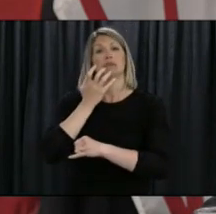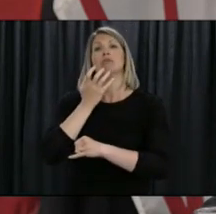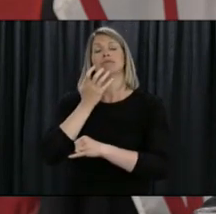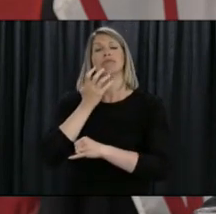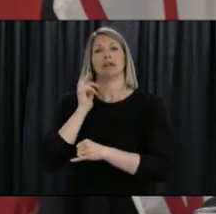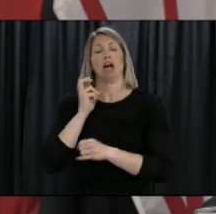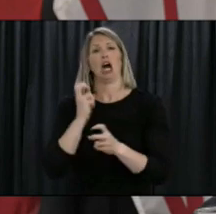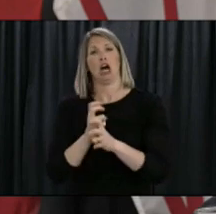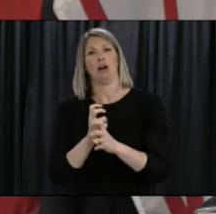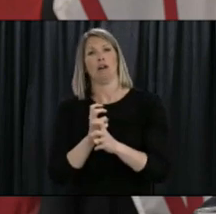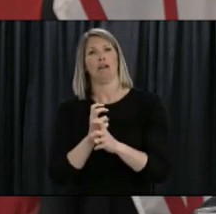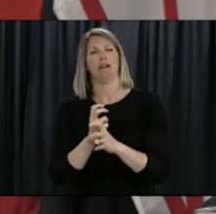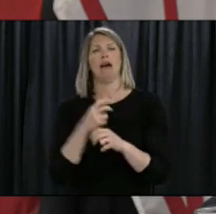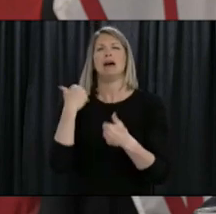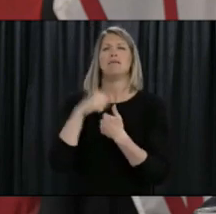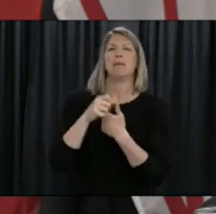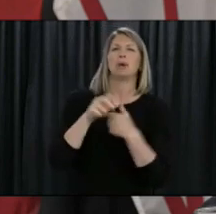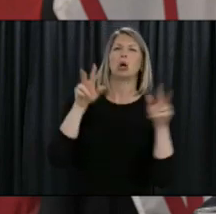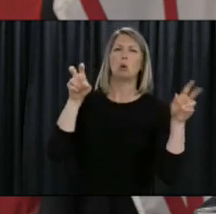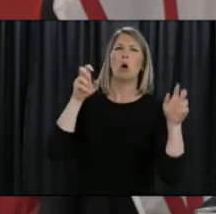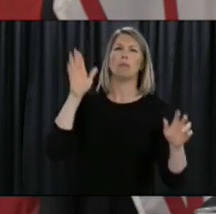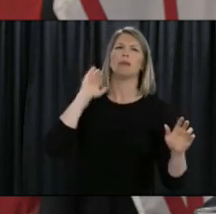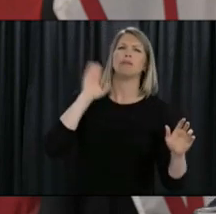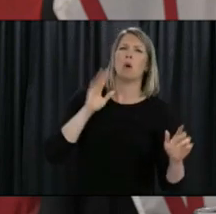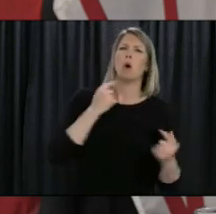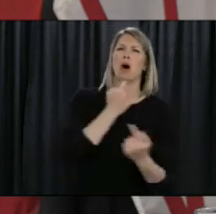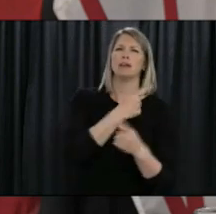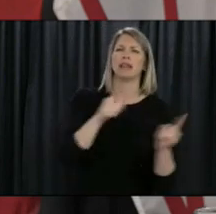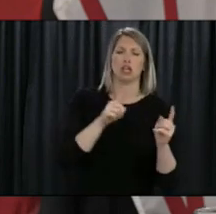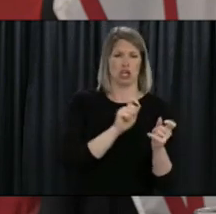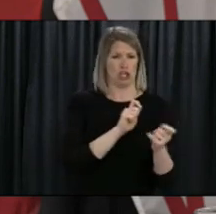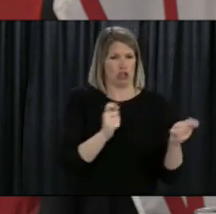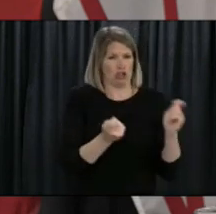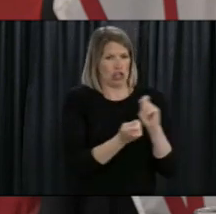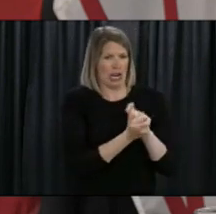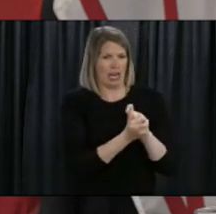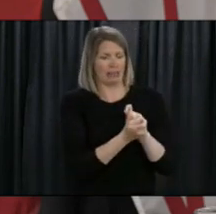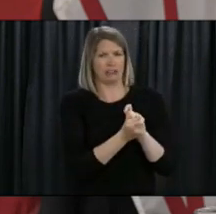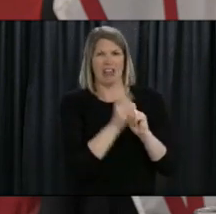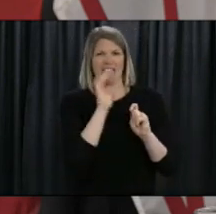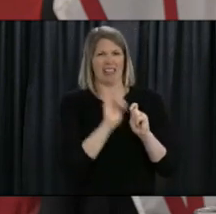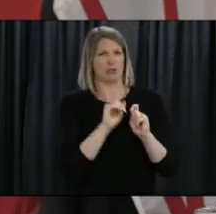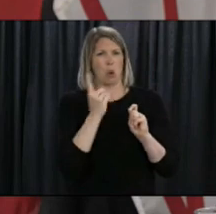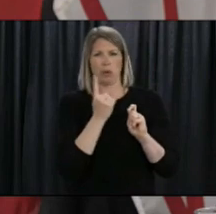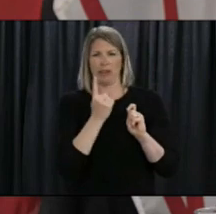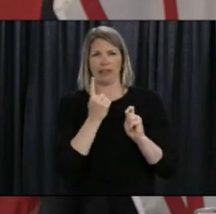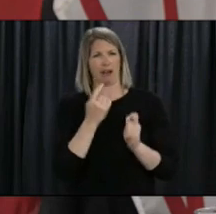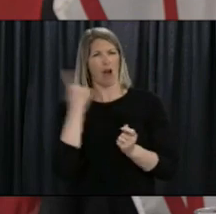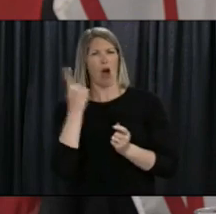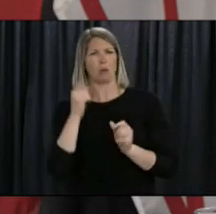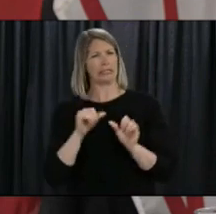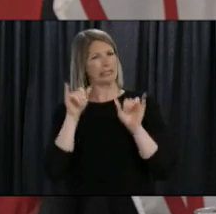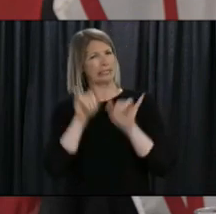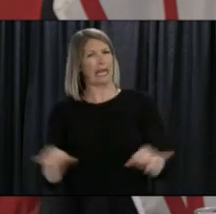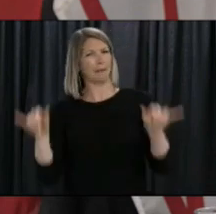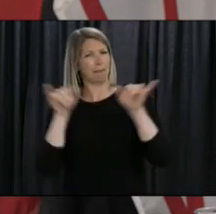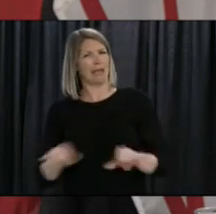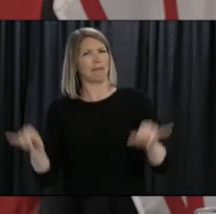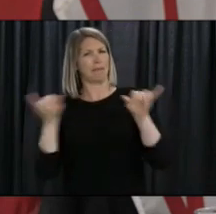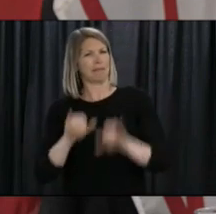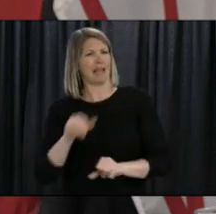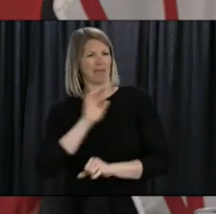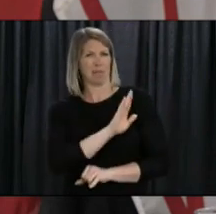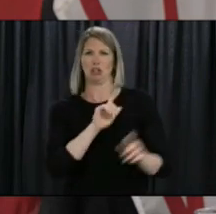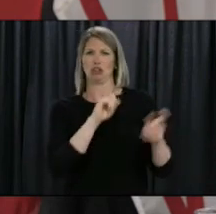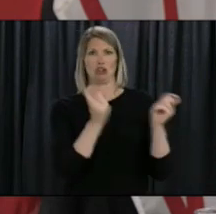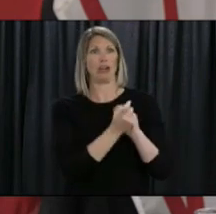that we have in life. There's a lot of truth in that statement. Change can be good in many ways, but we also know that it's not always easy